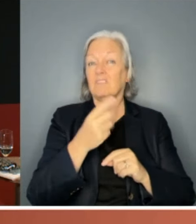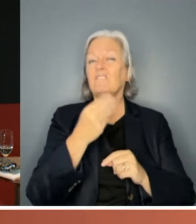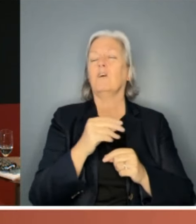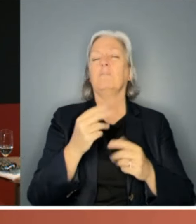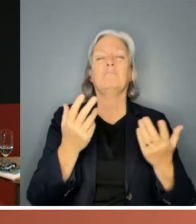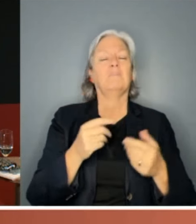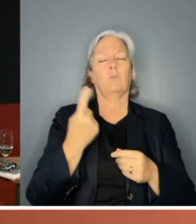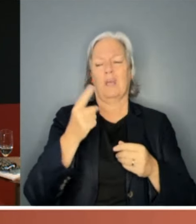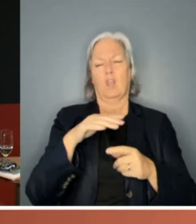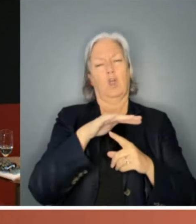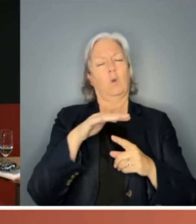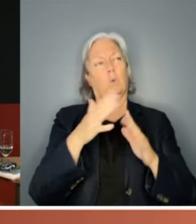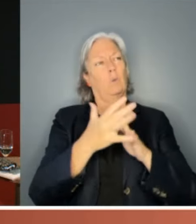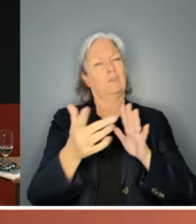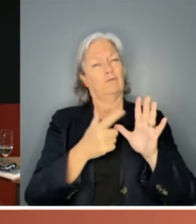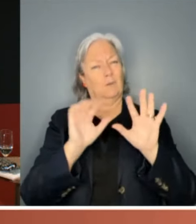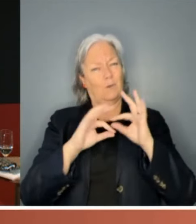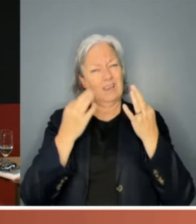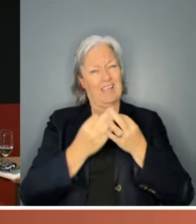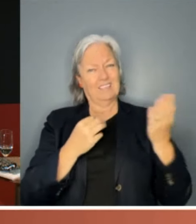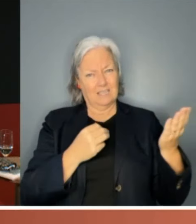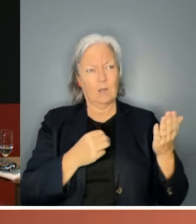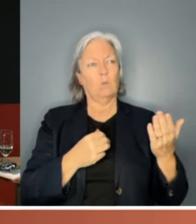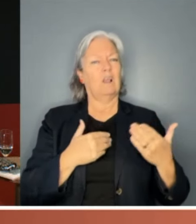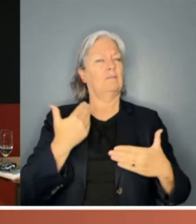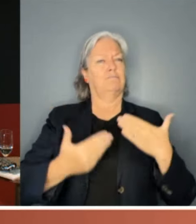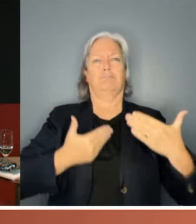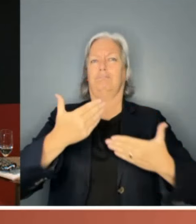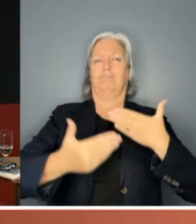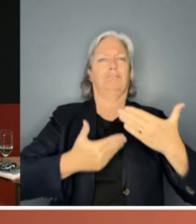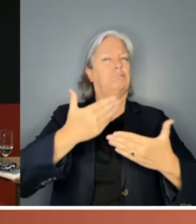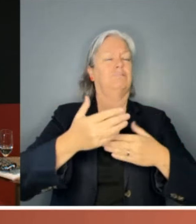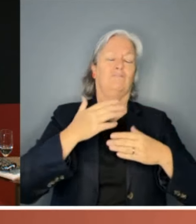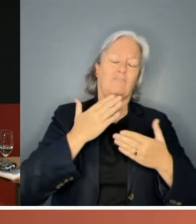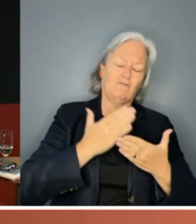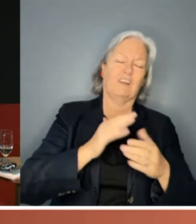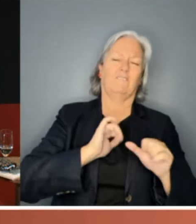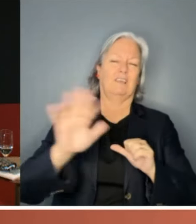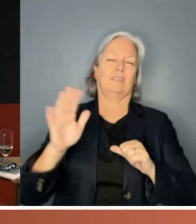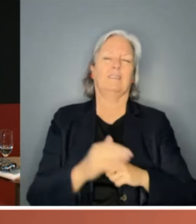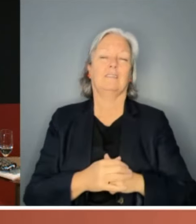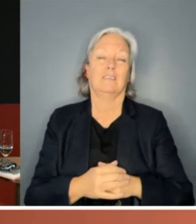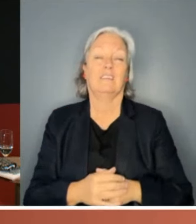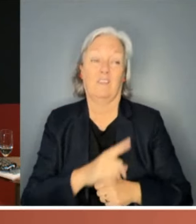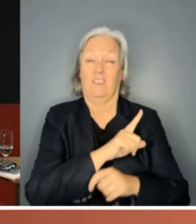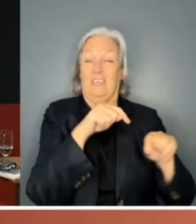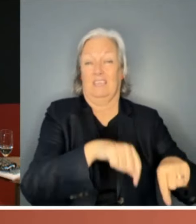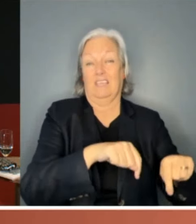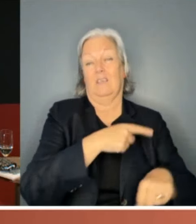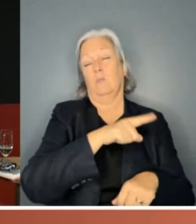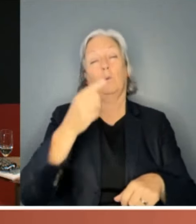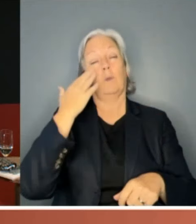organisation that's punching way above its weight. So, yeah, they're around and those women are terrific.